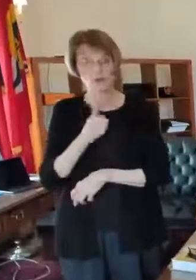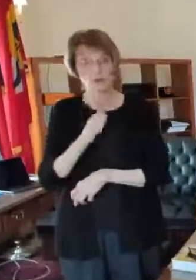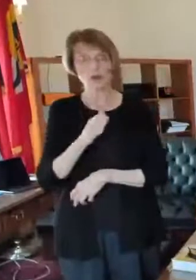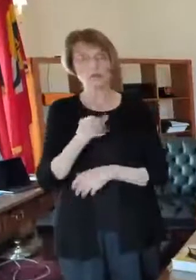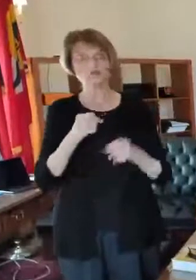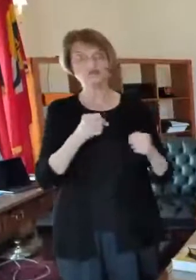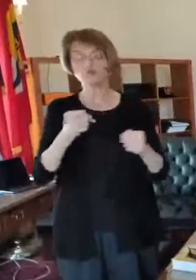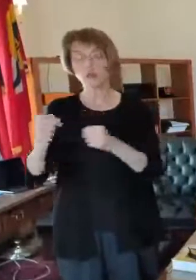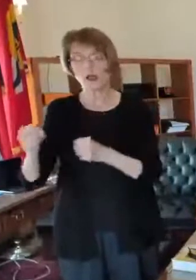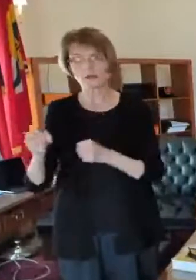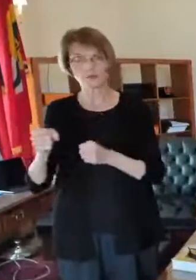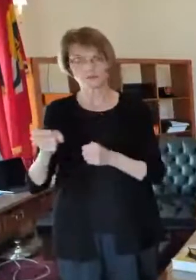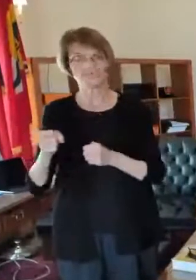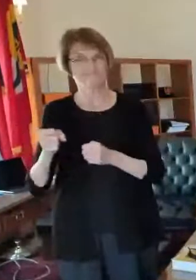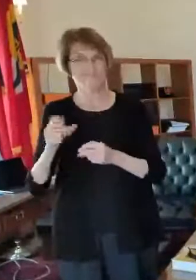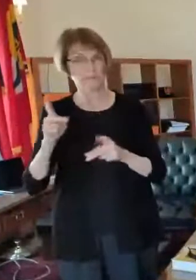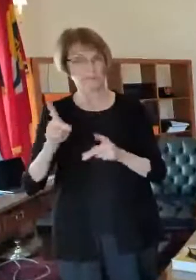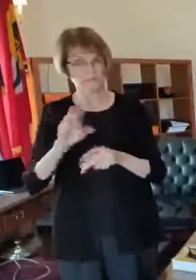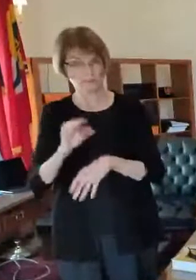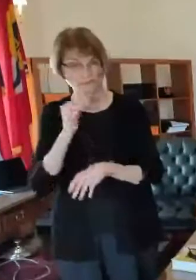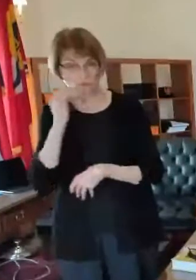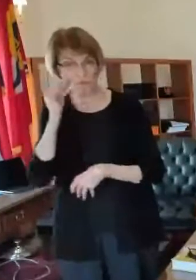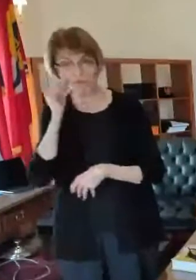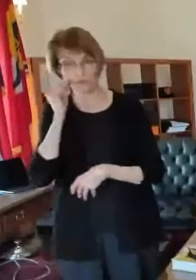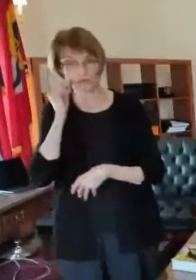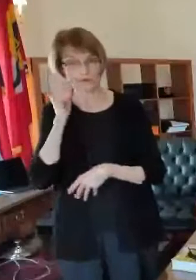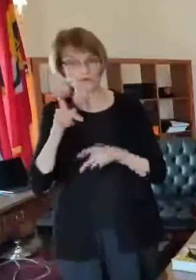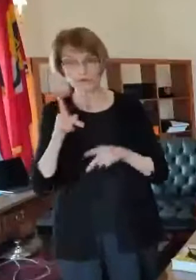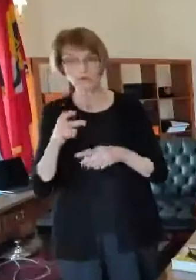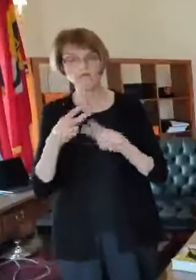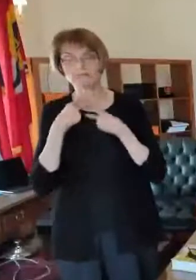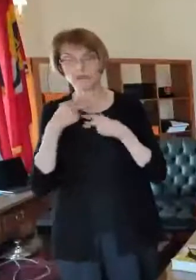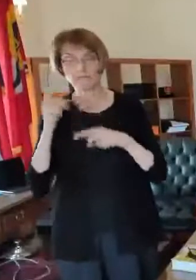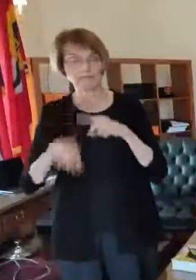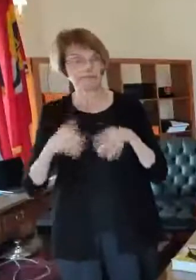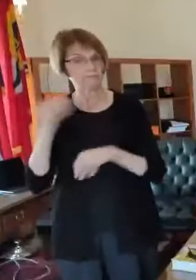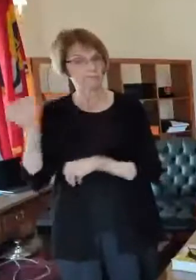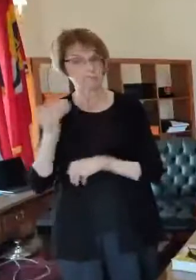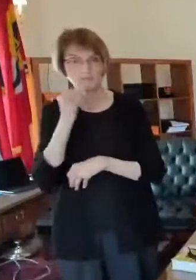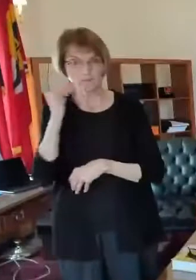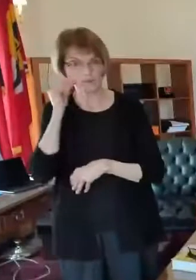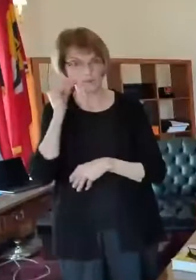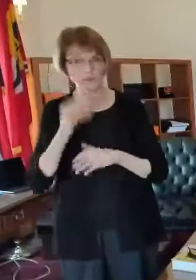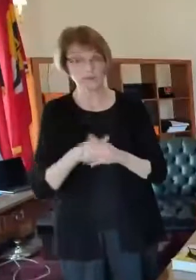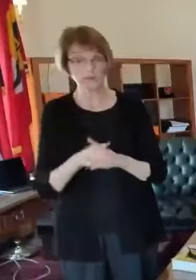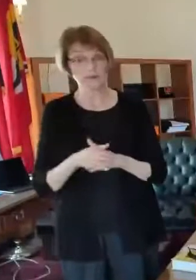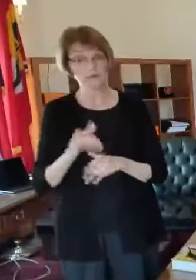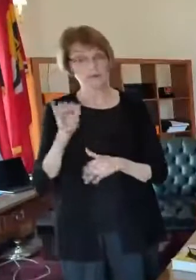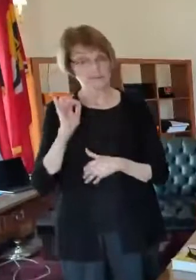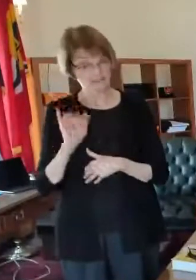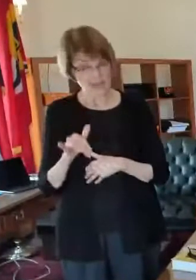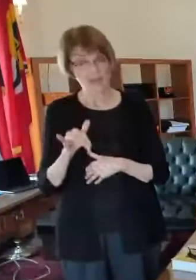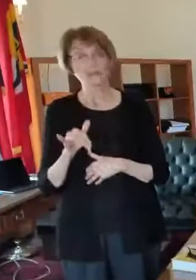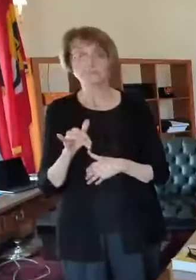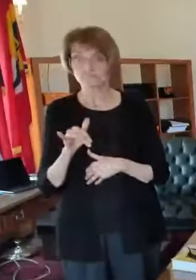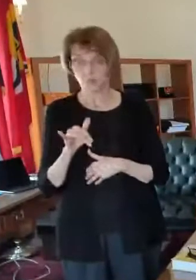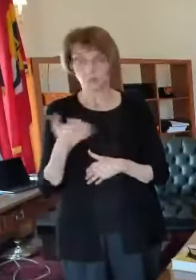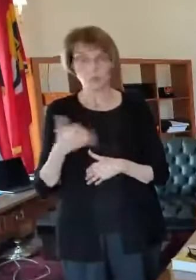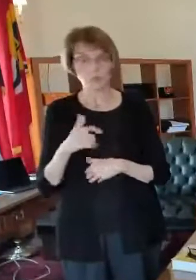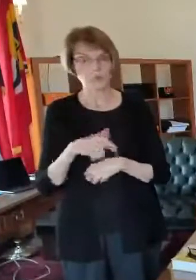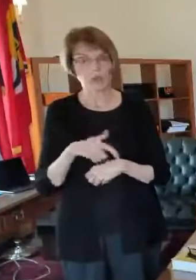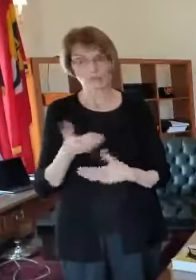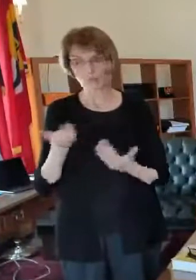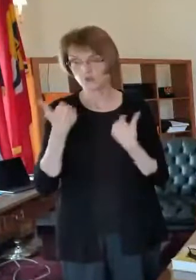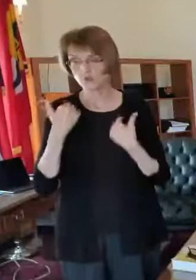to homes of people who really cannot cannot leave that's very uh time consuming process so uh if